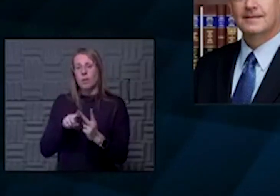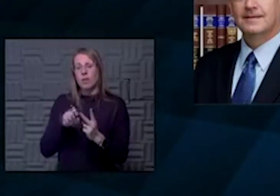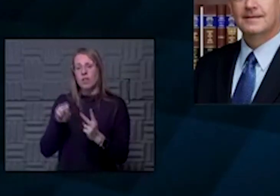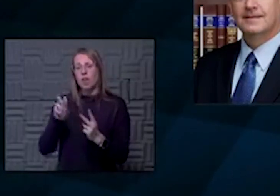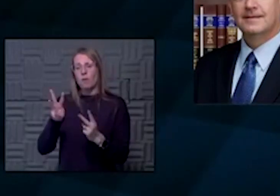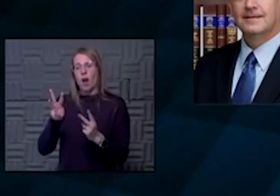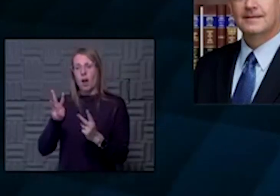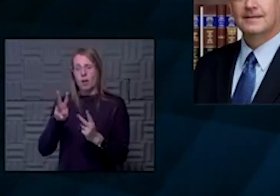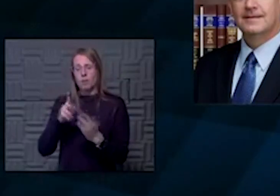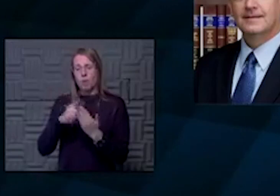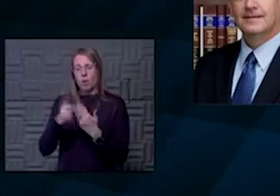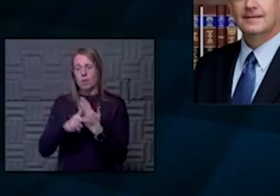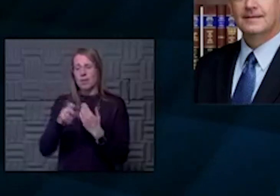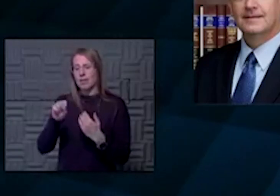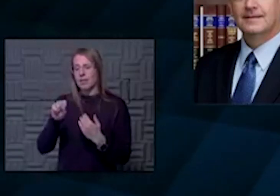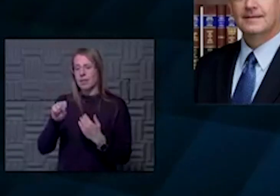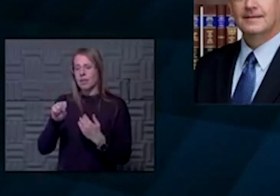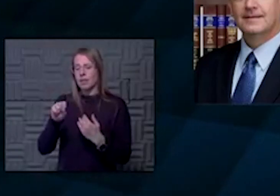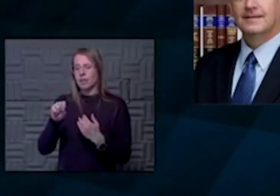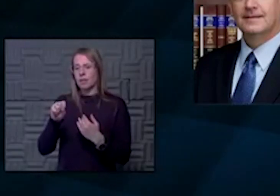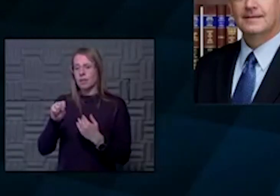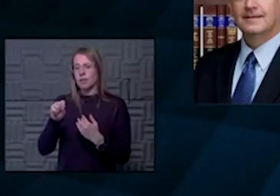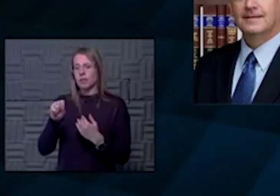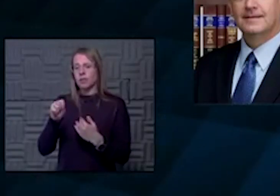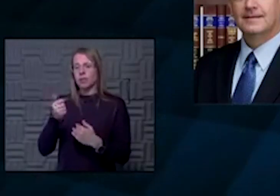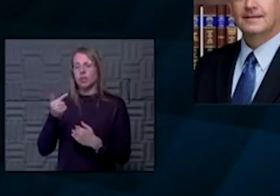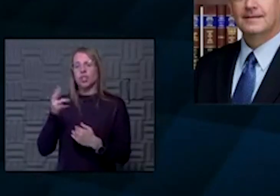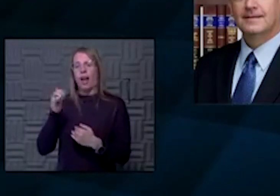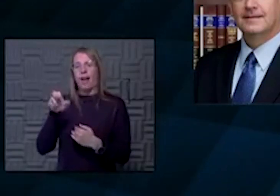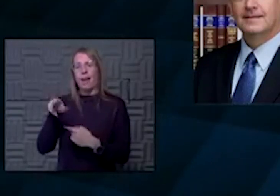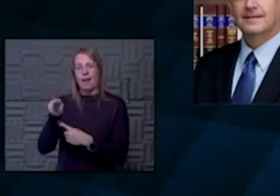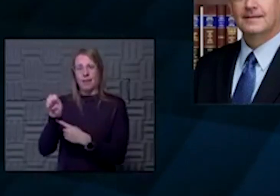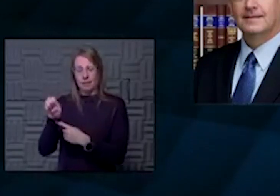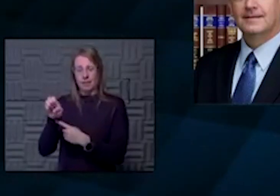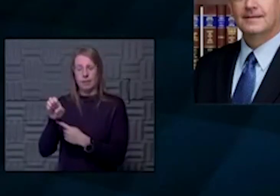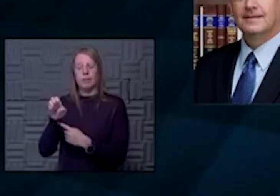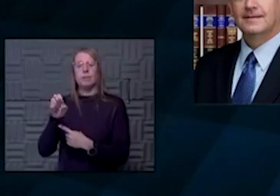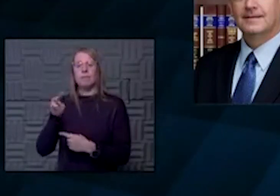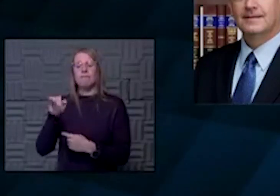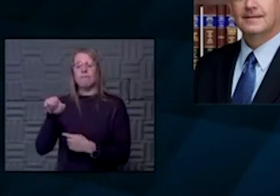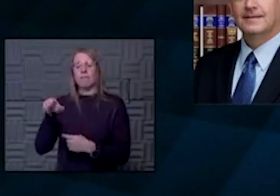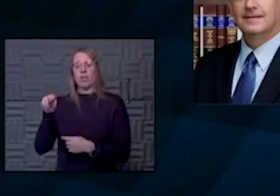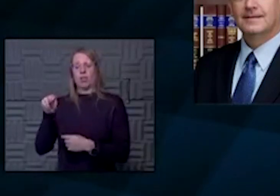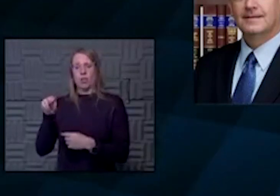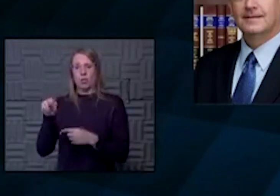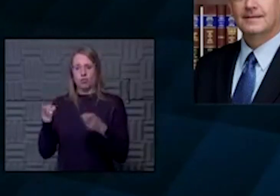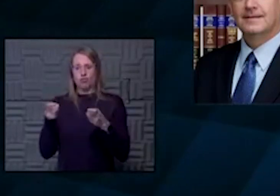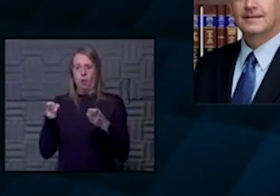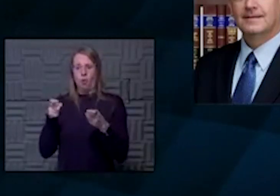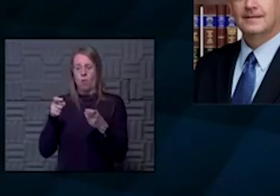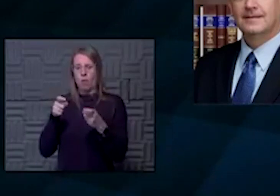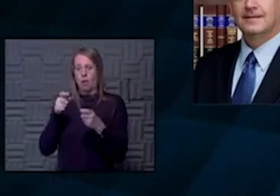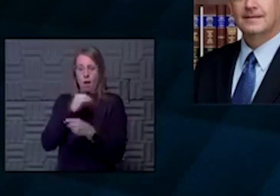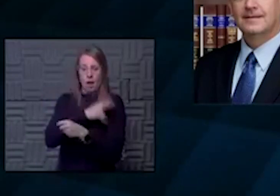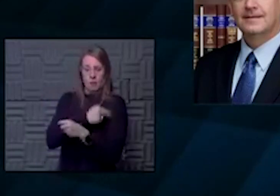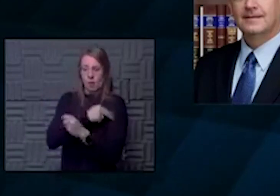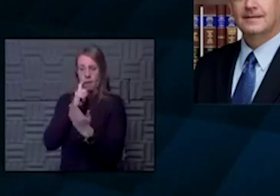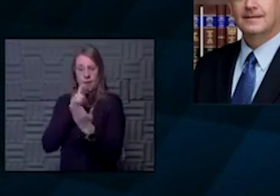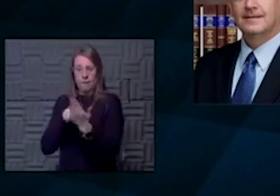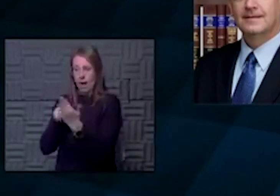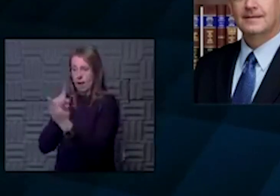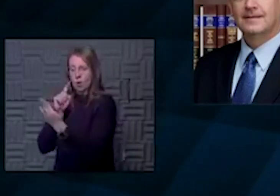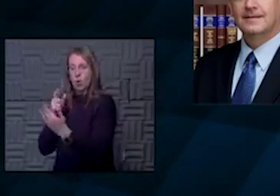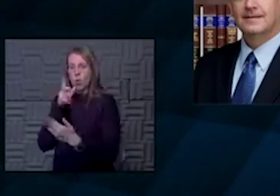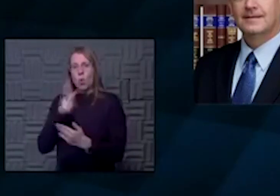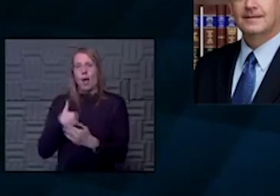they have, Cheyenne Mountain Mission Control. And they started calling hospitals to identify who had capacity so that that